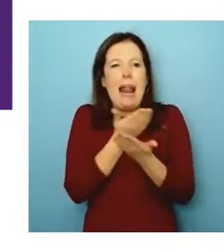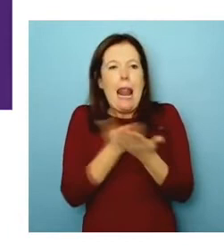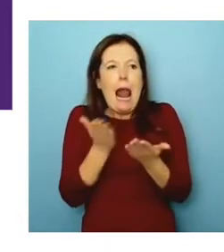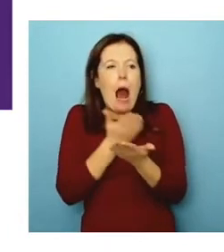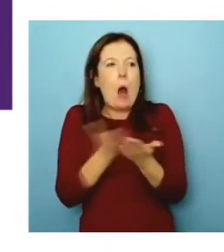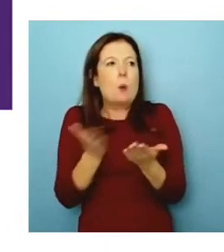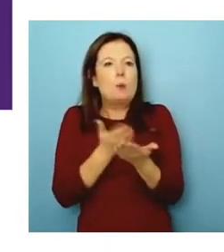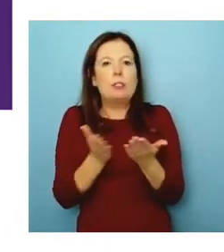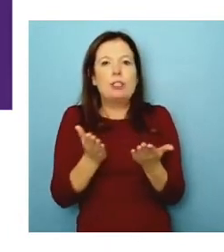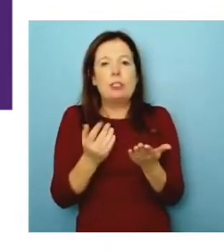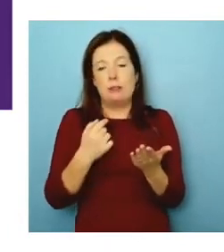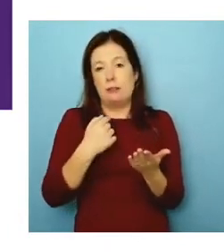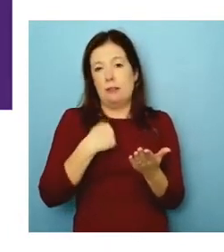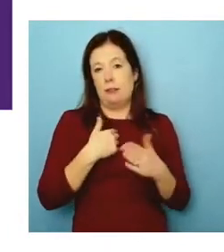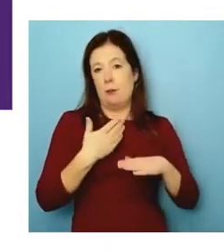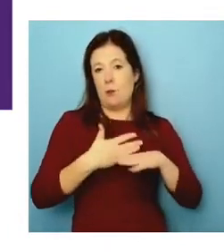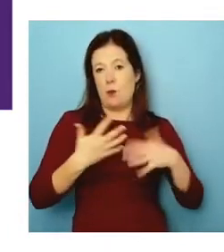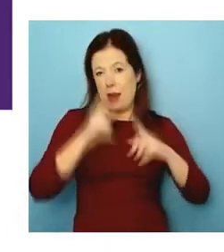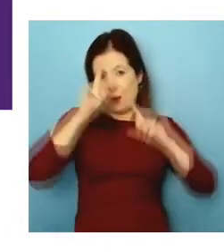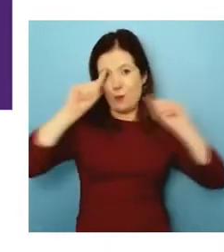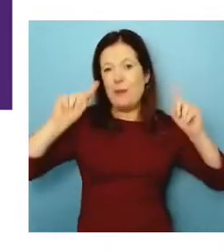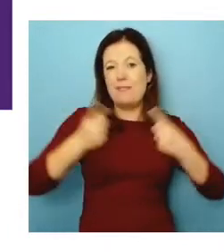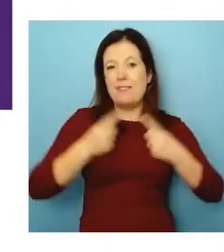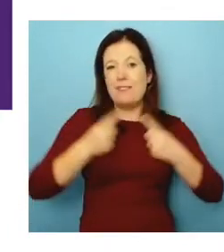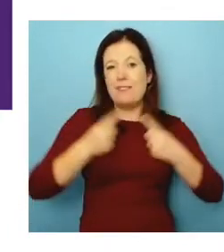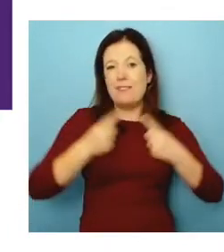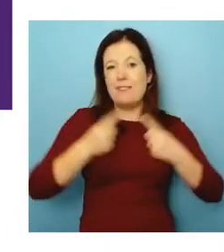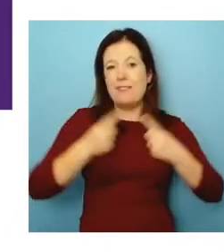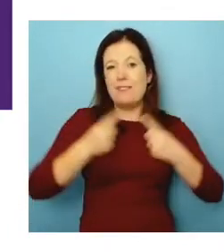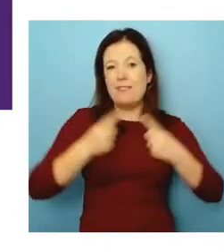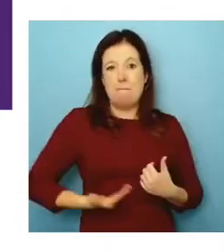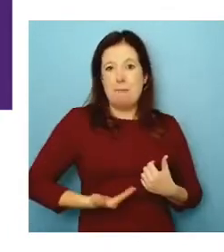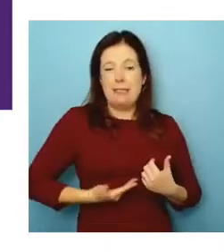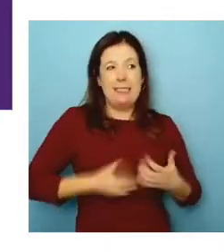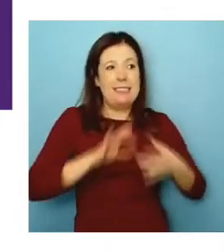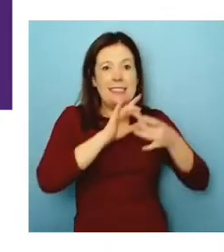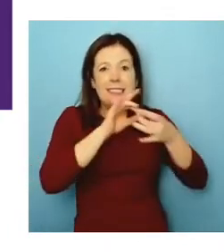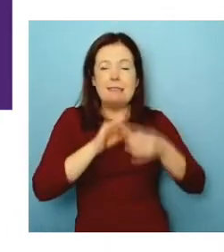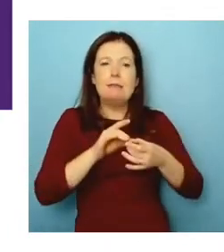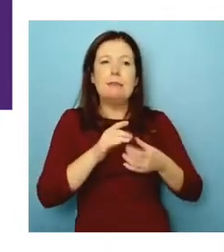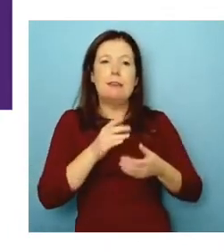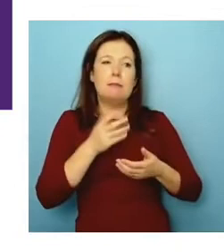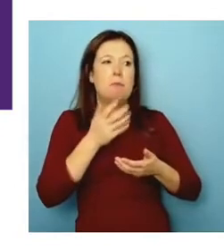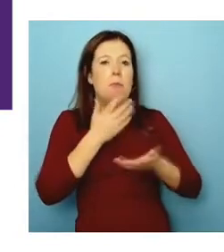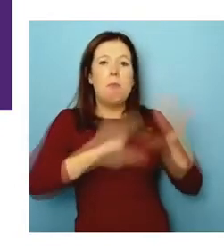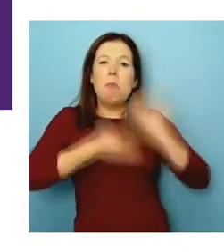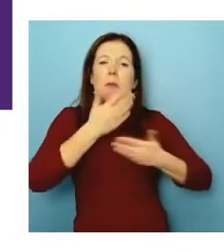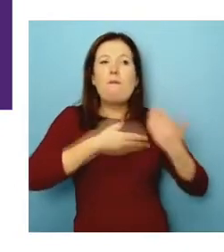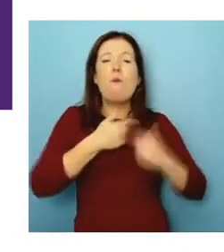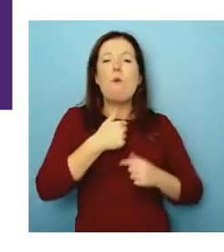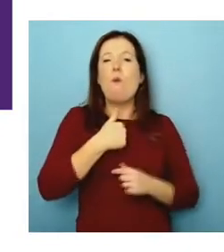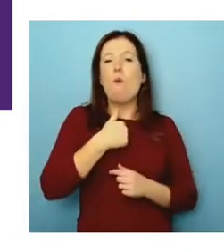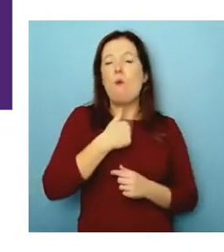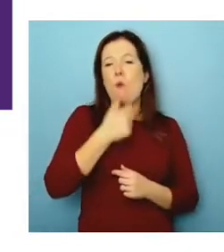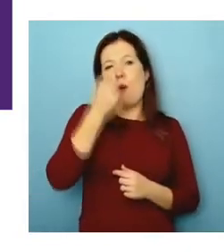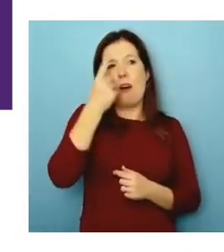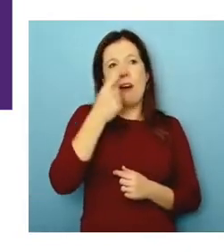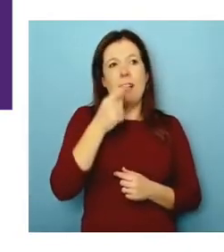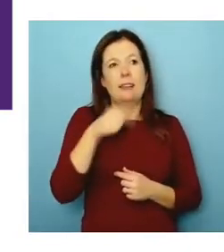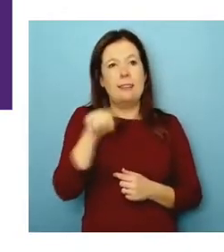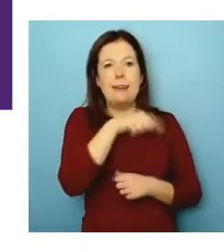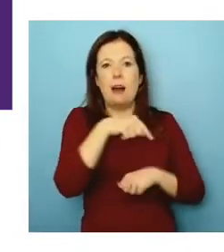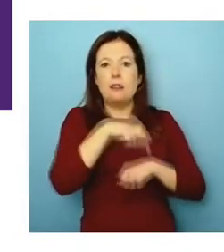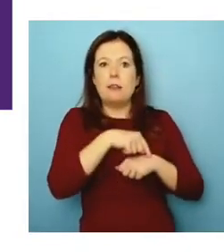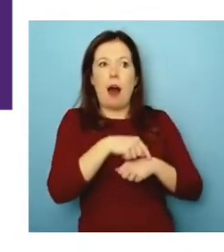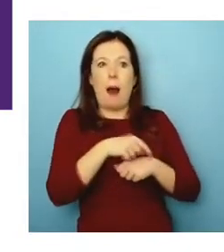at a university, we work with a lot with business. And in the early days, we realized that, you know, timescales are different